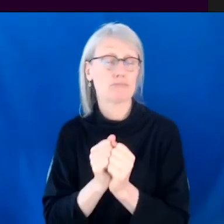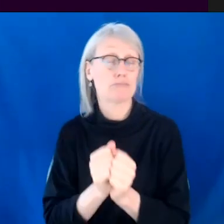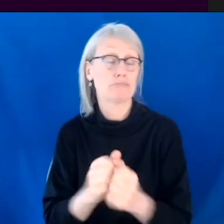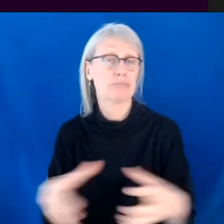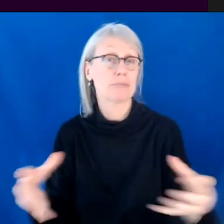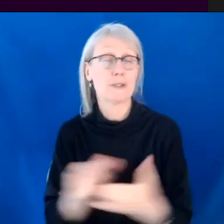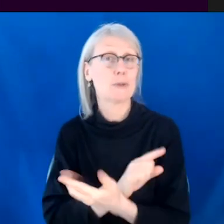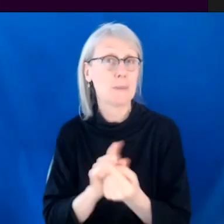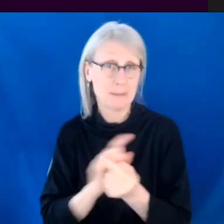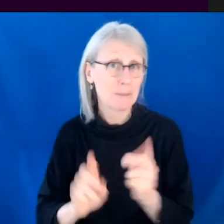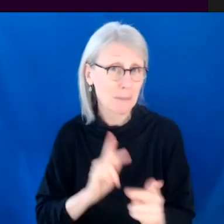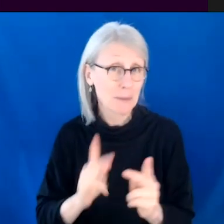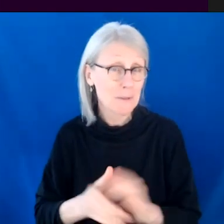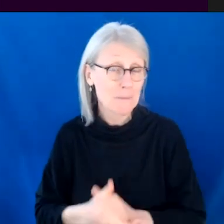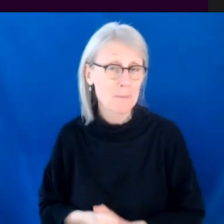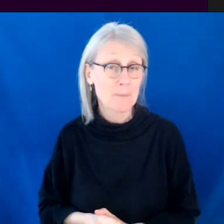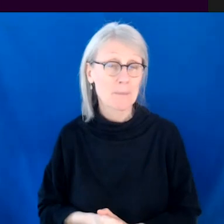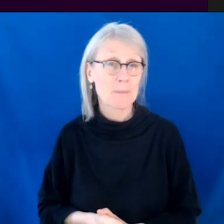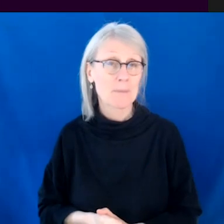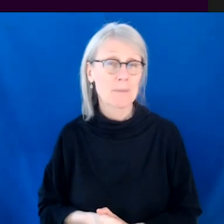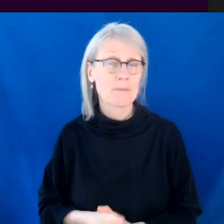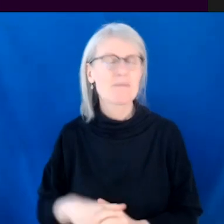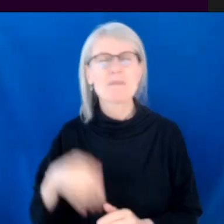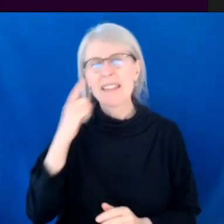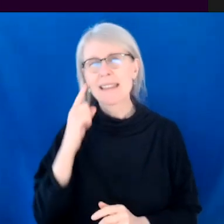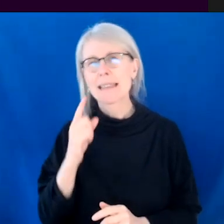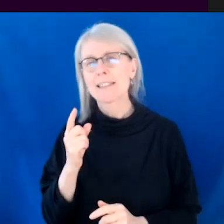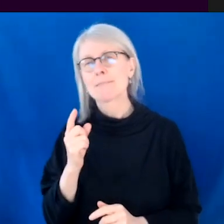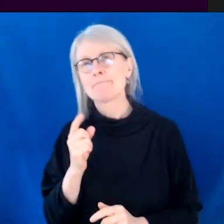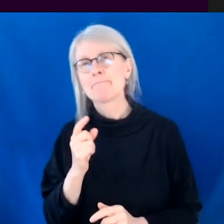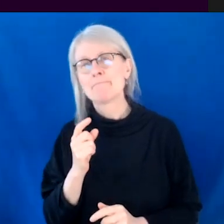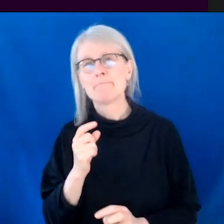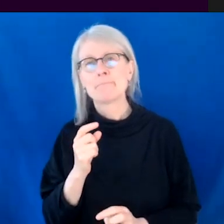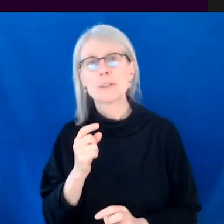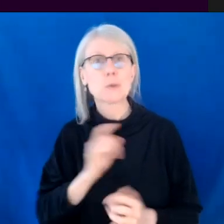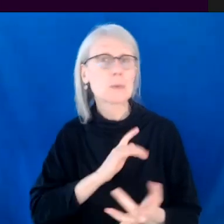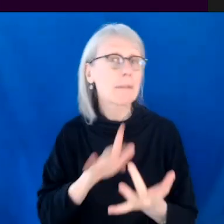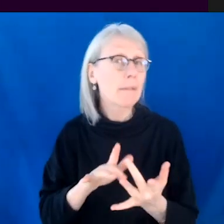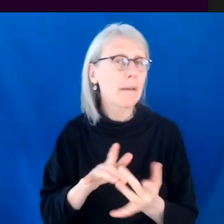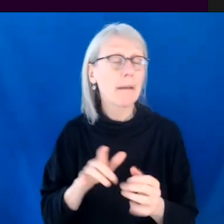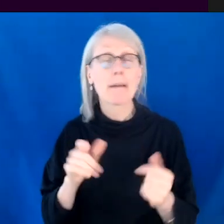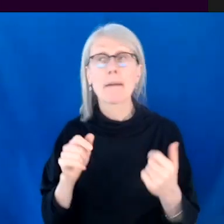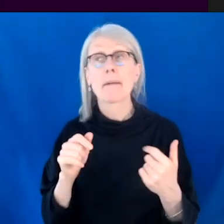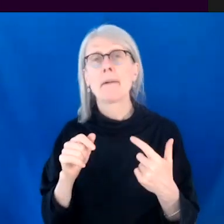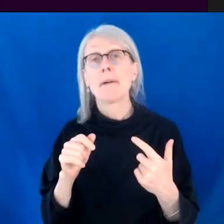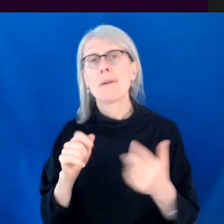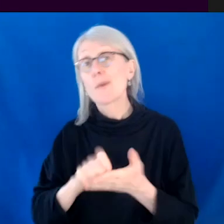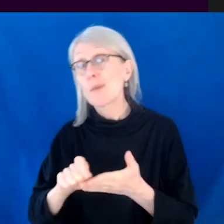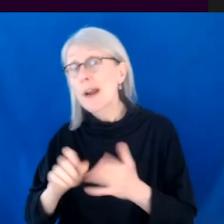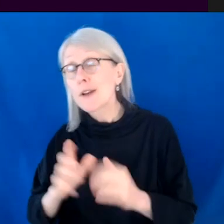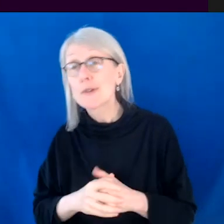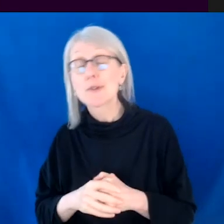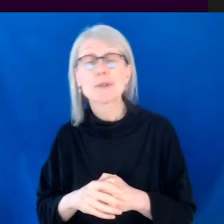So I think that like to kind of put yourself out there and try and connect with people, even just writers who are at your own